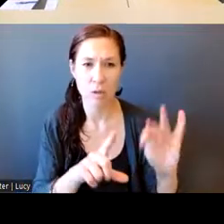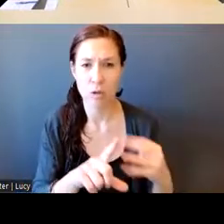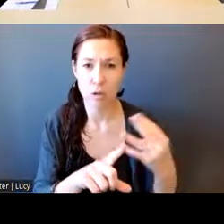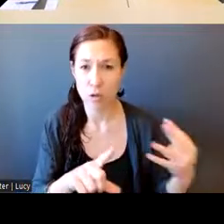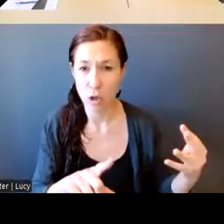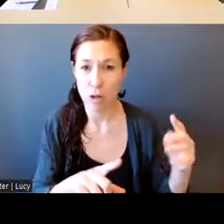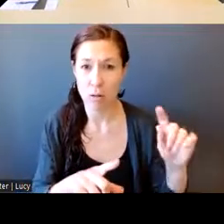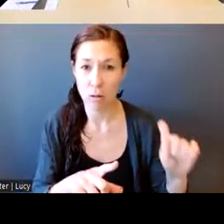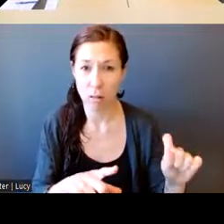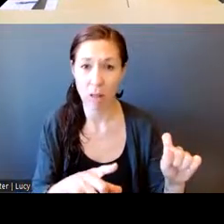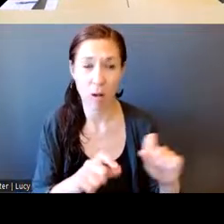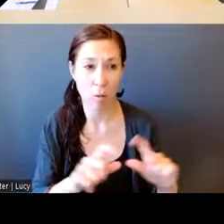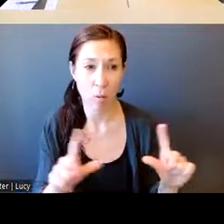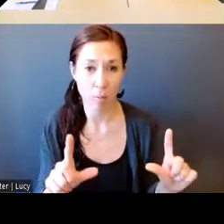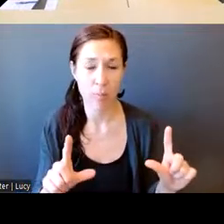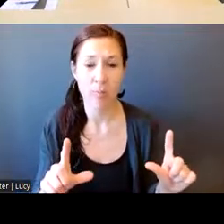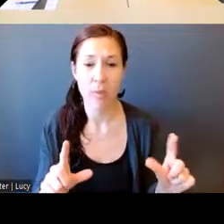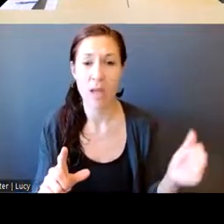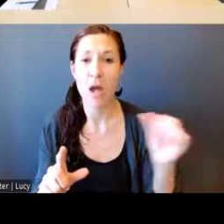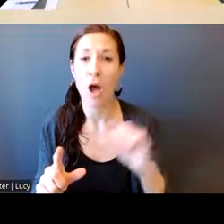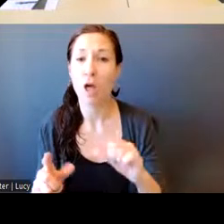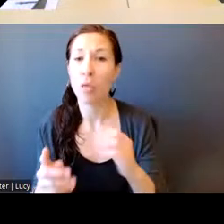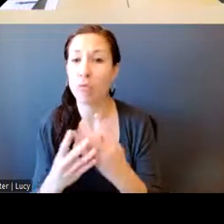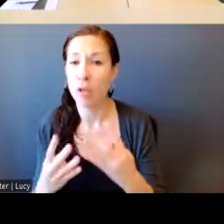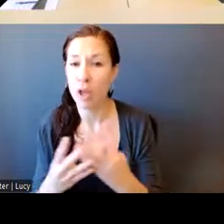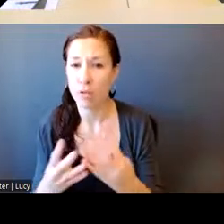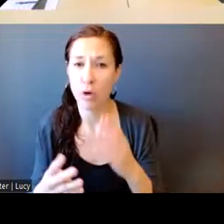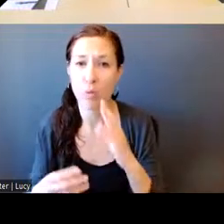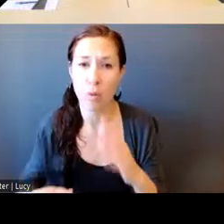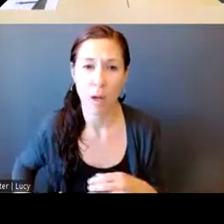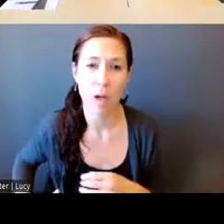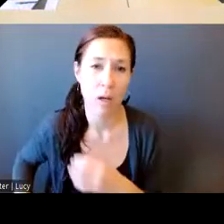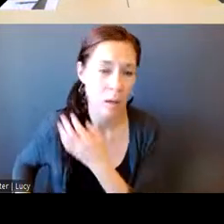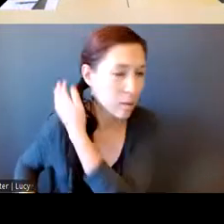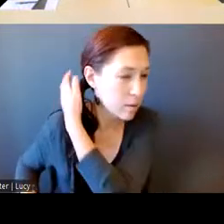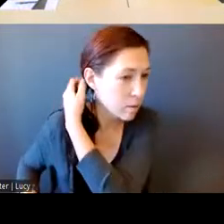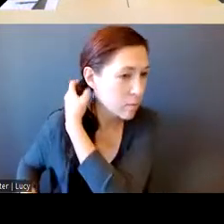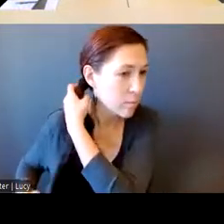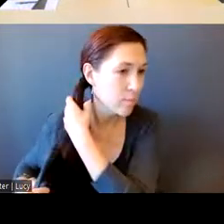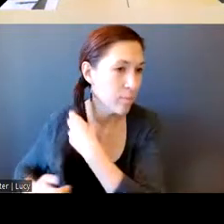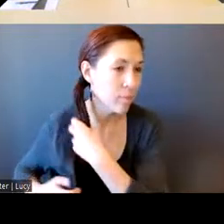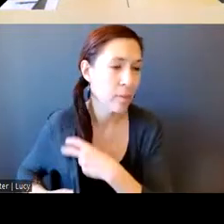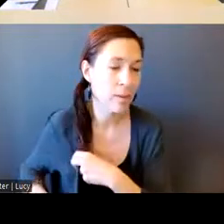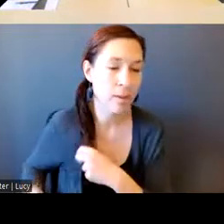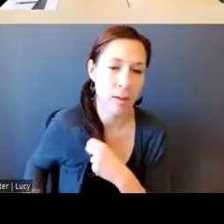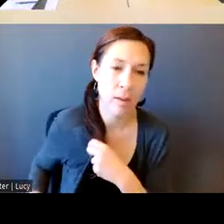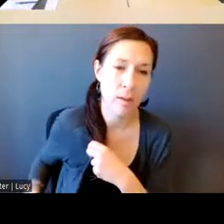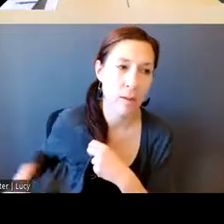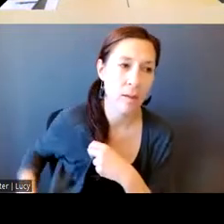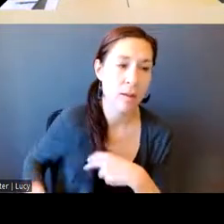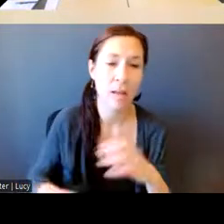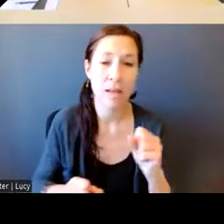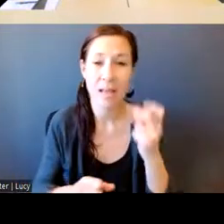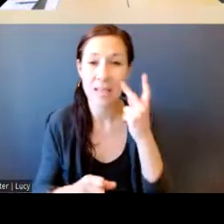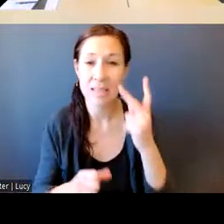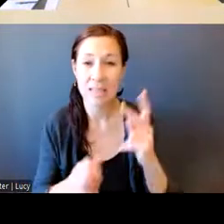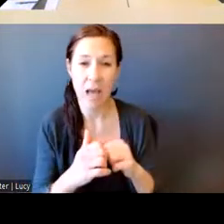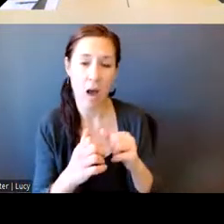um, uh, filter, um, and then you could see the breakdown, ethnicity, race,